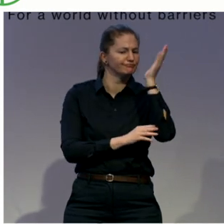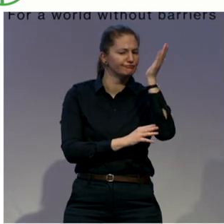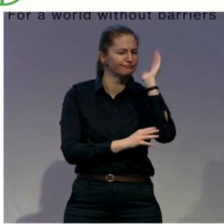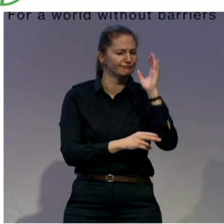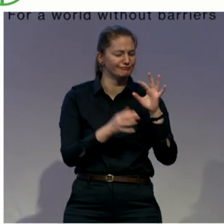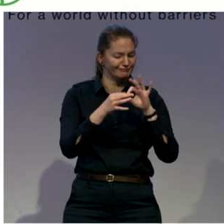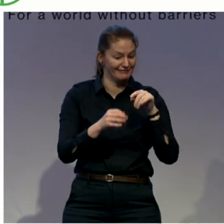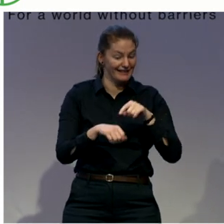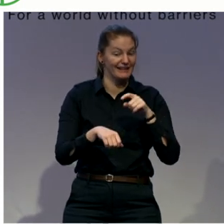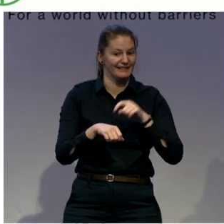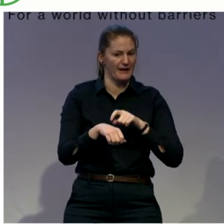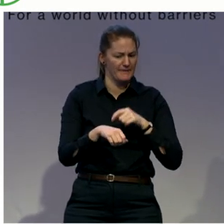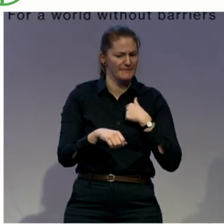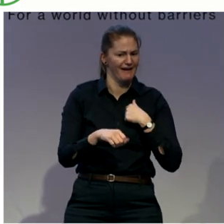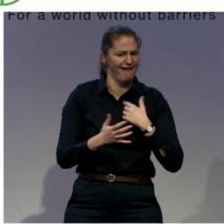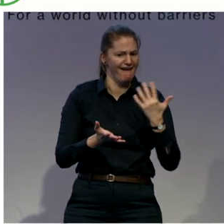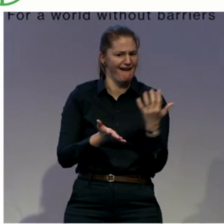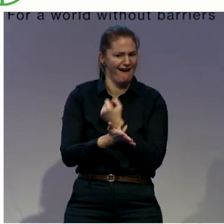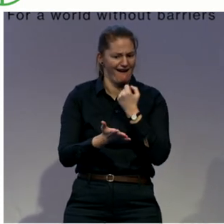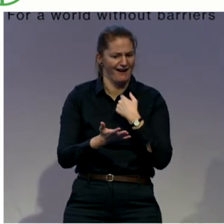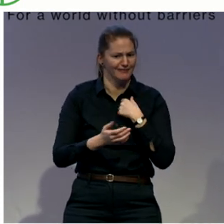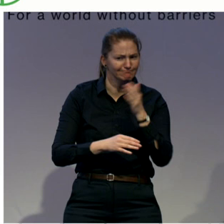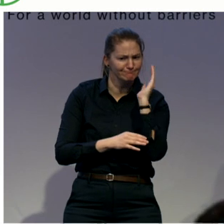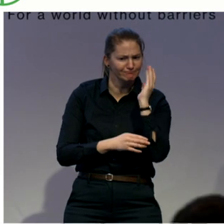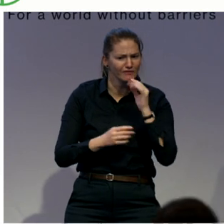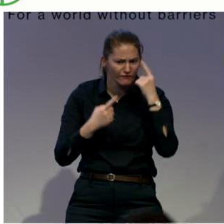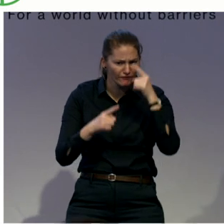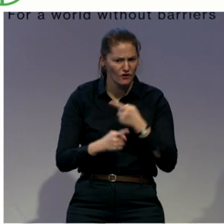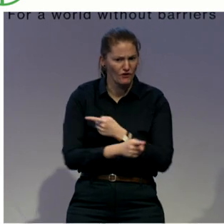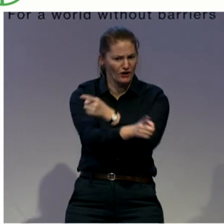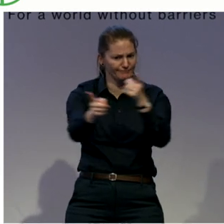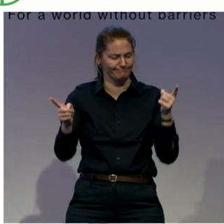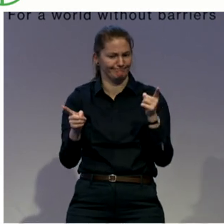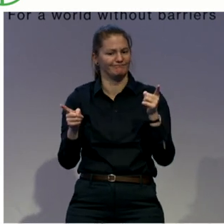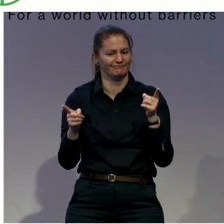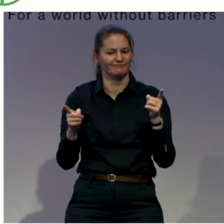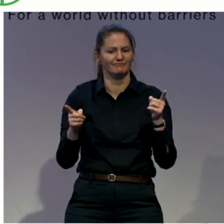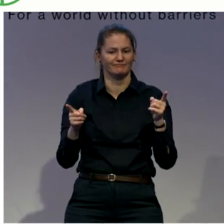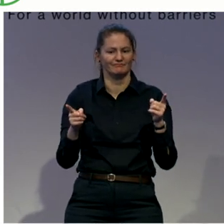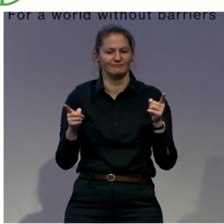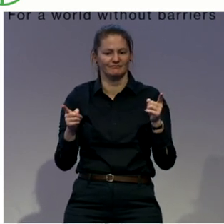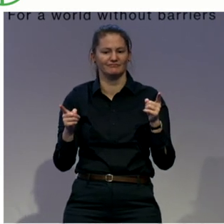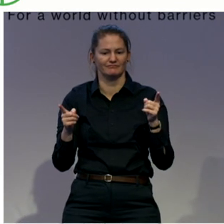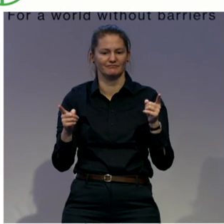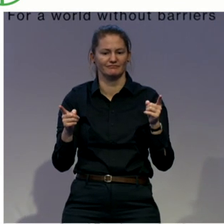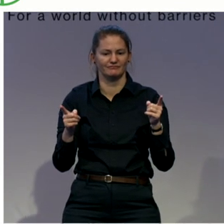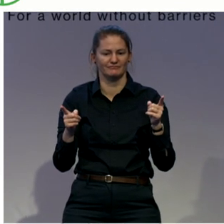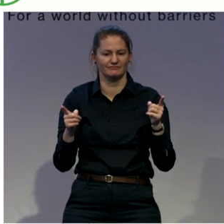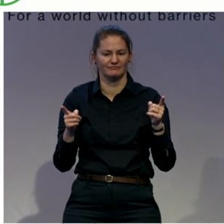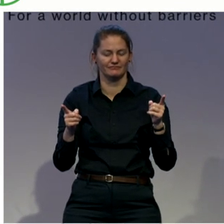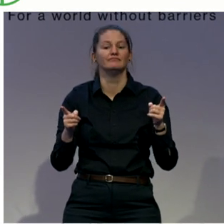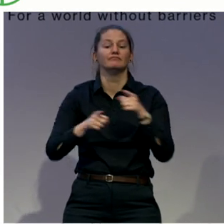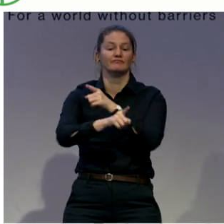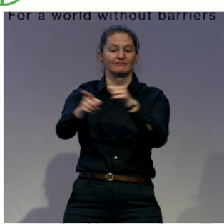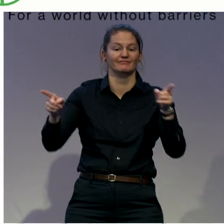So if you need to get up and walk around, if you need to stretch, if you need to check your email, please